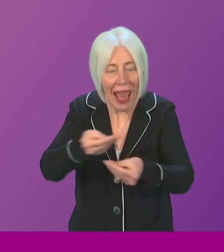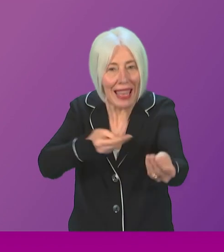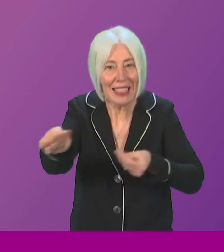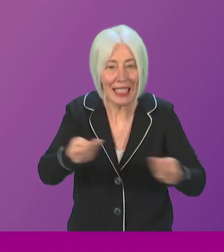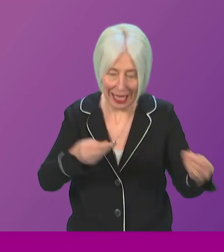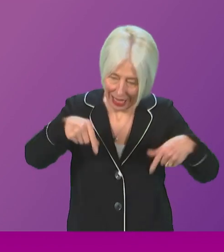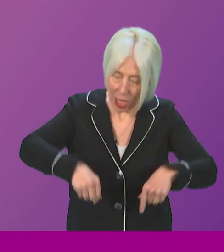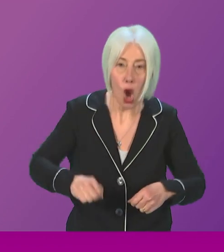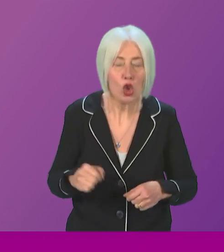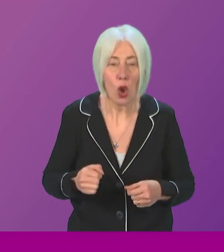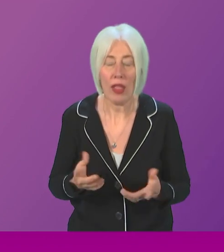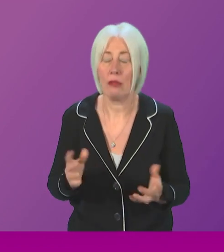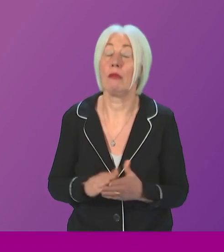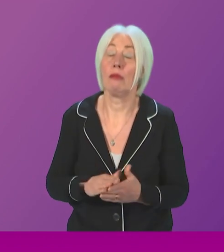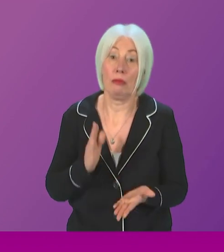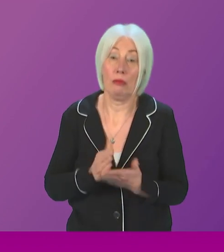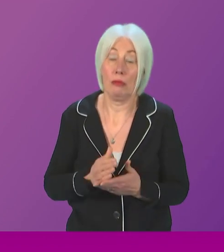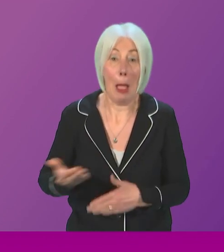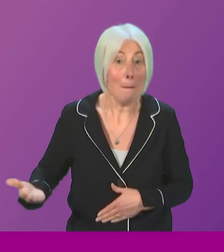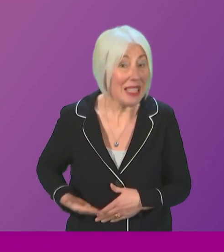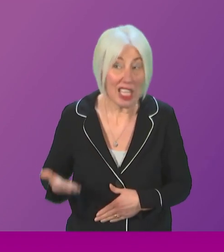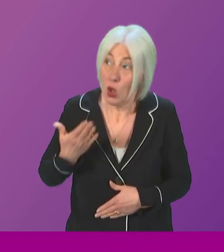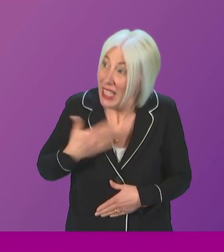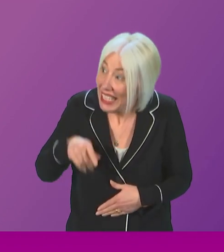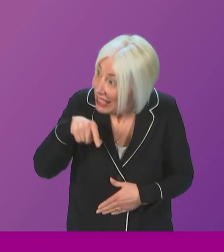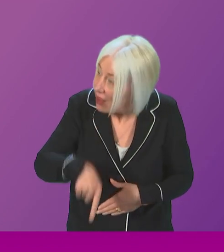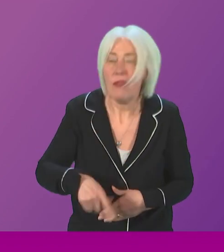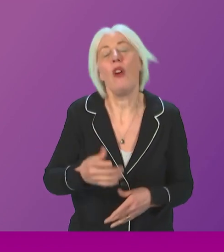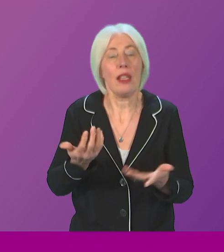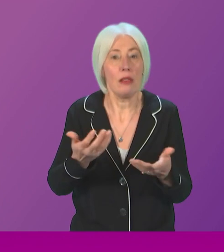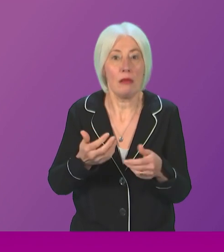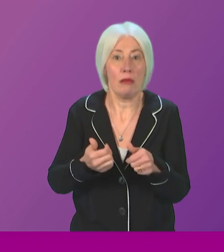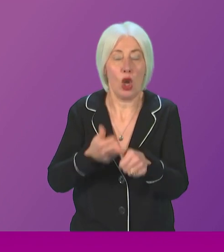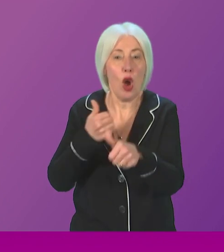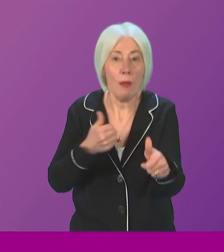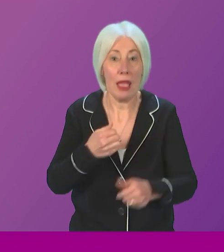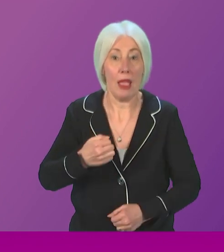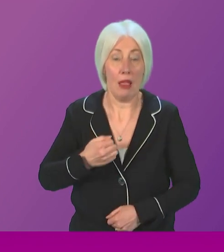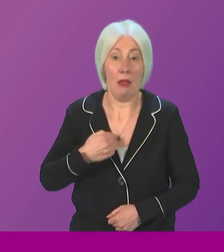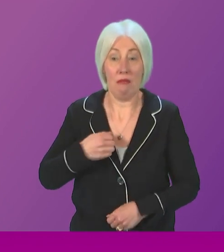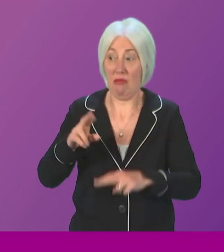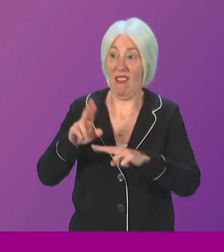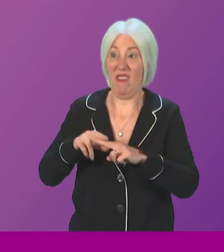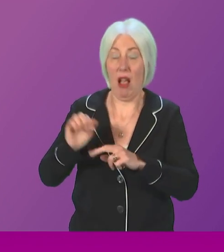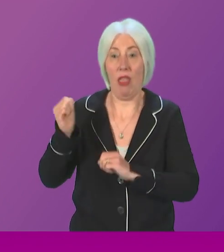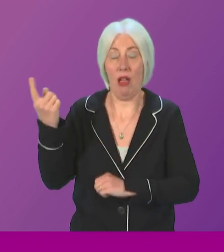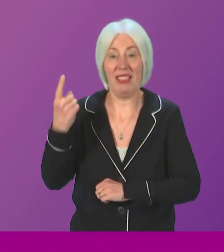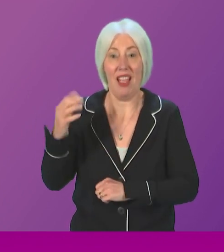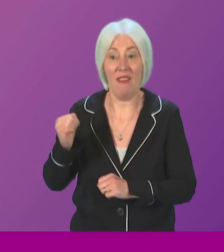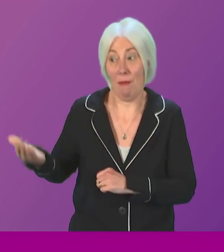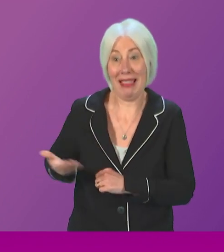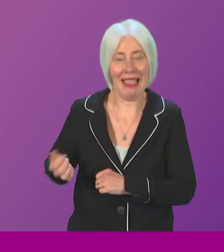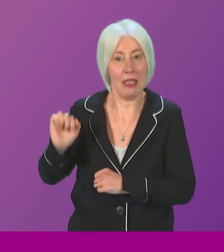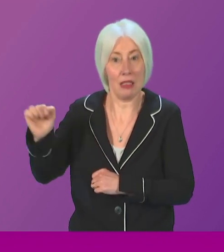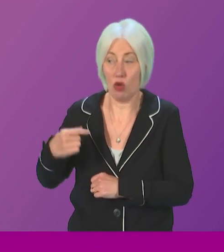in Scotland too. And businesses are the backbone of the economy. I'm a proud son of a small business owner and that's why the new deal